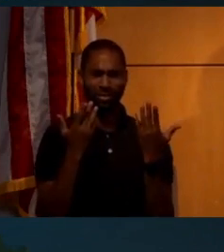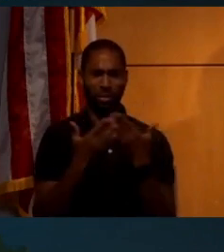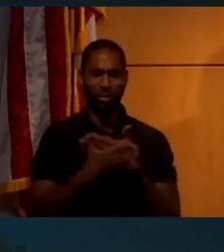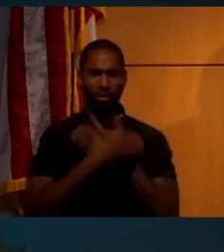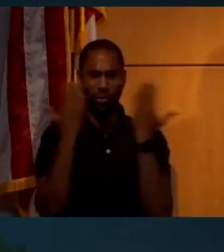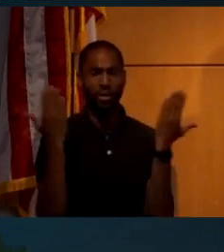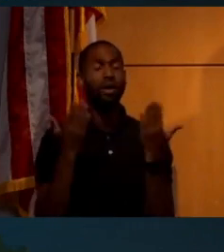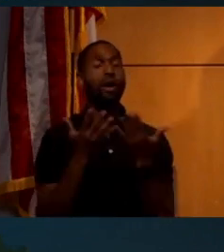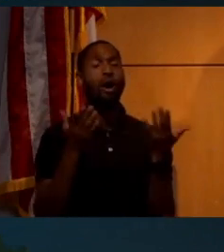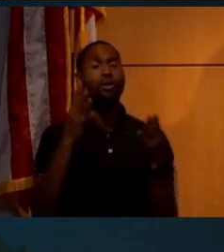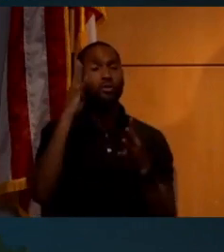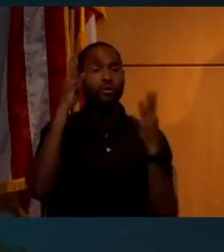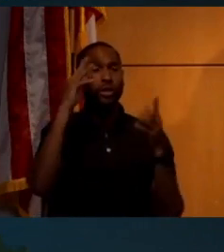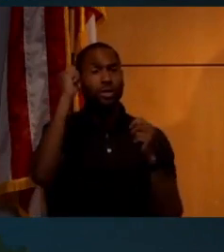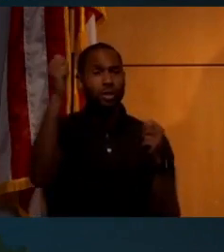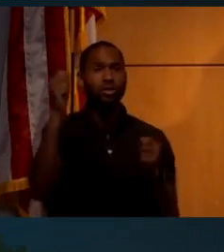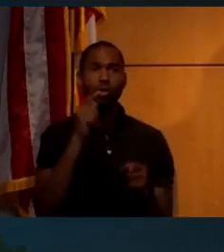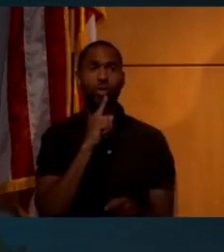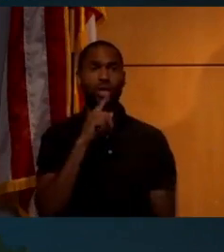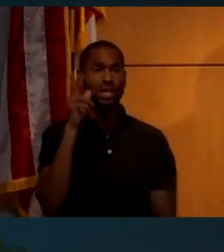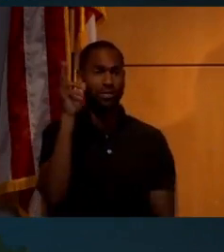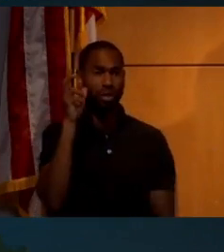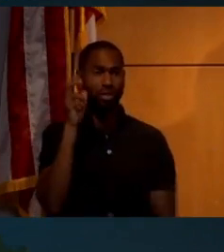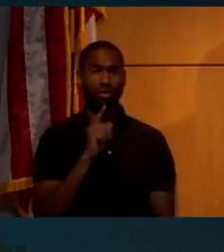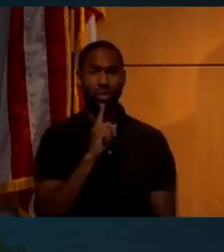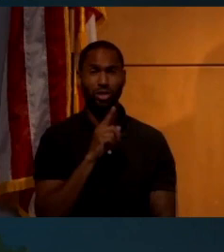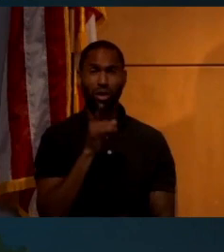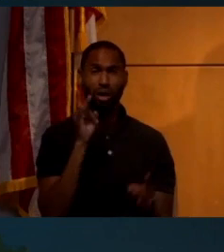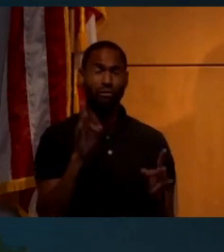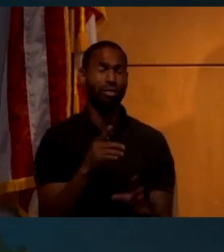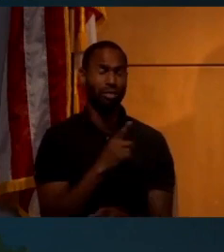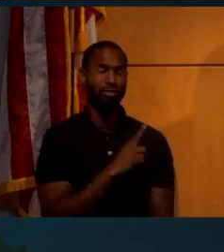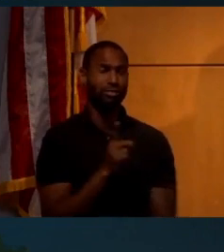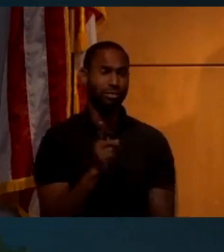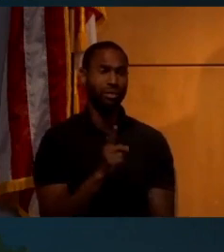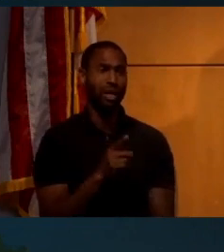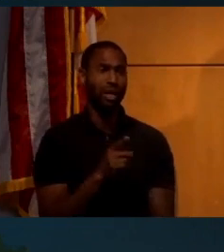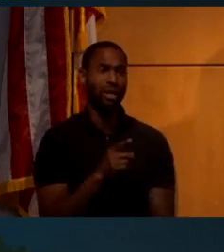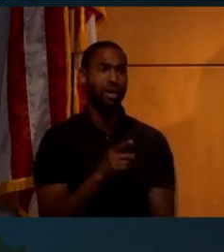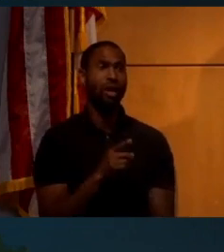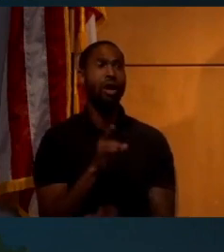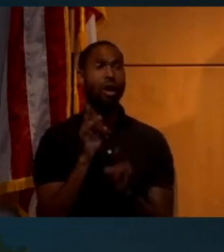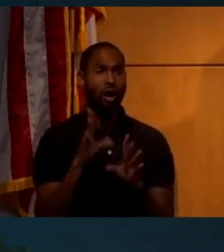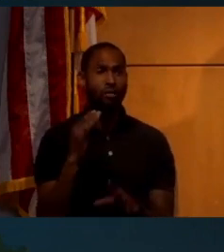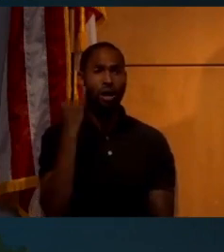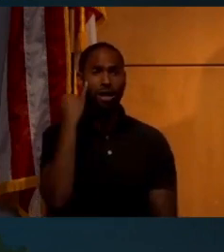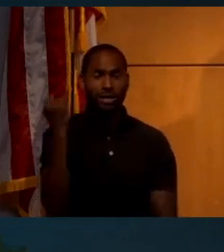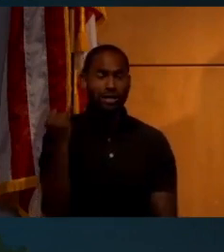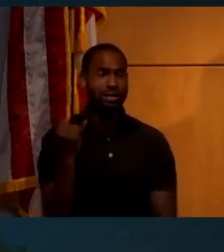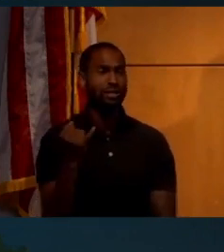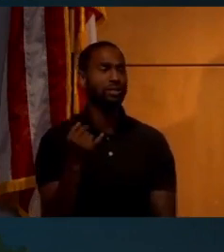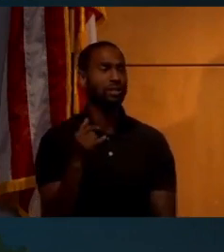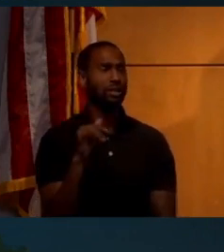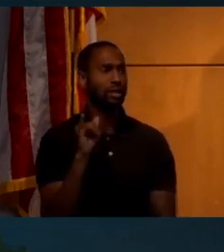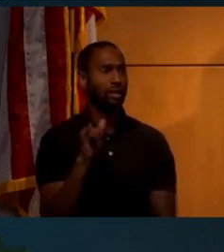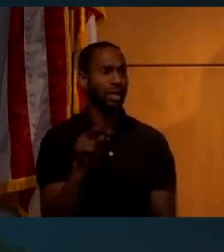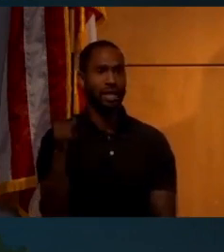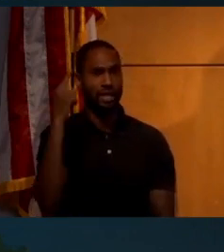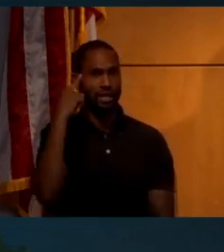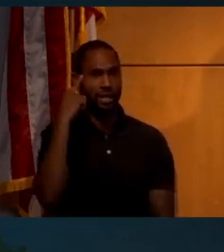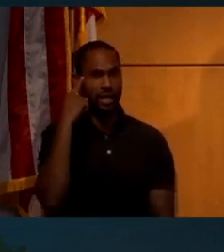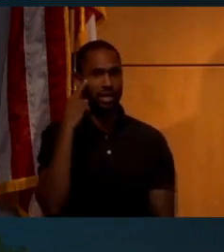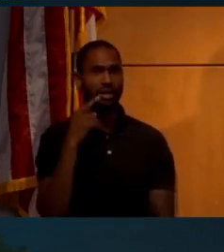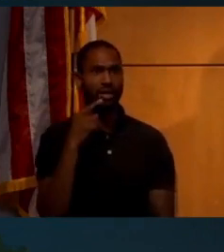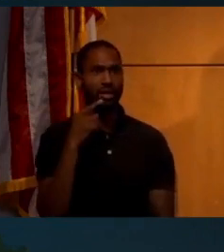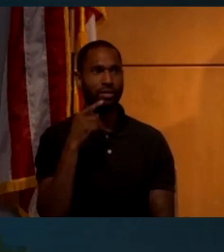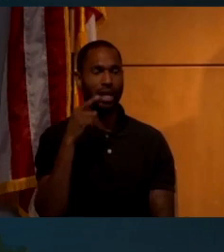a lot of these conspiracy theories are really just evil, just awful, heartless ideas that they think that this